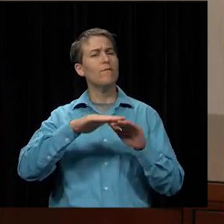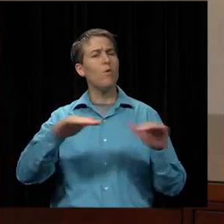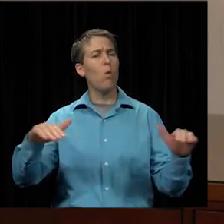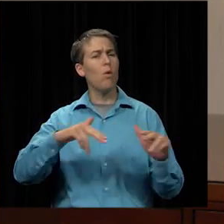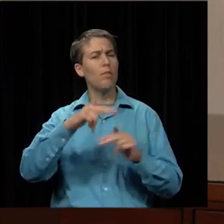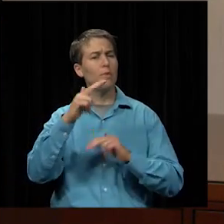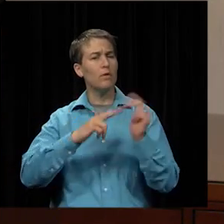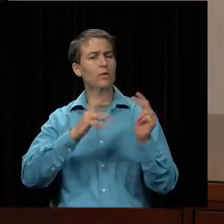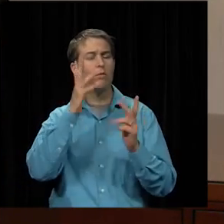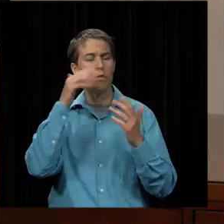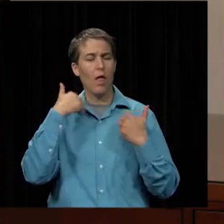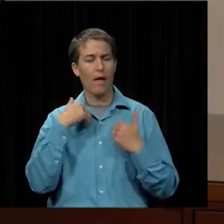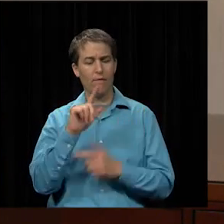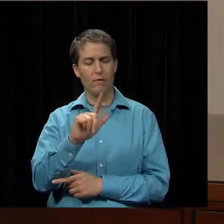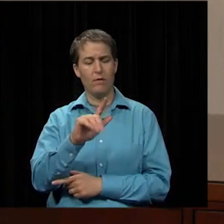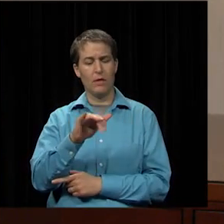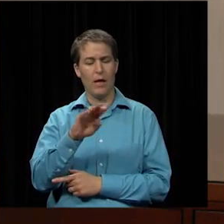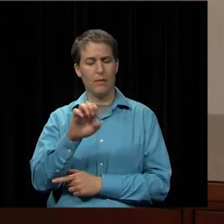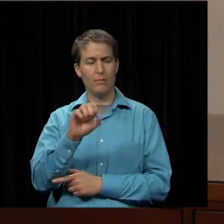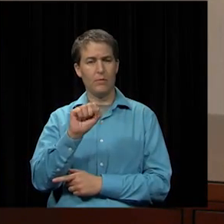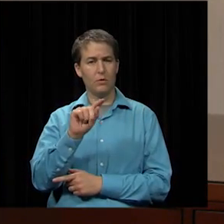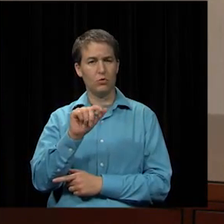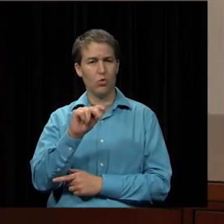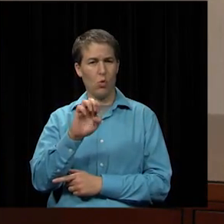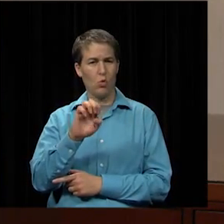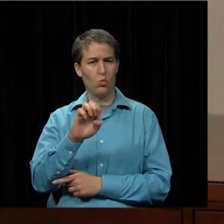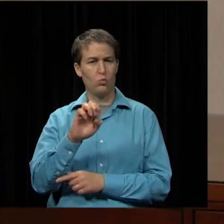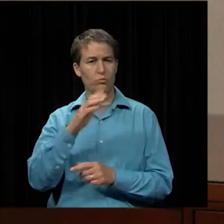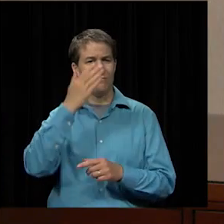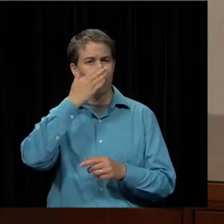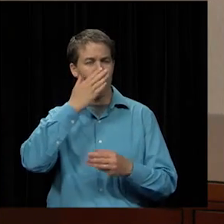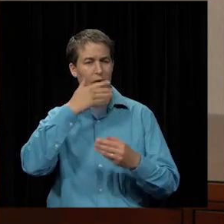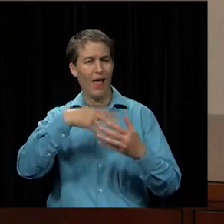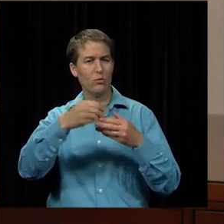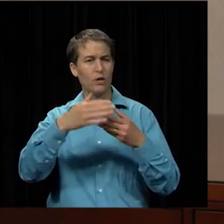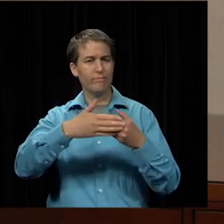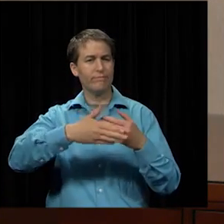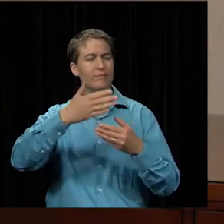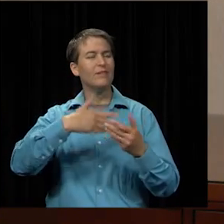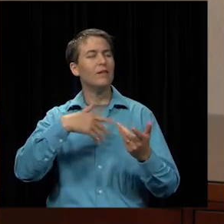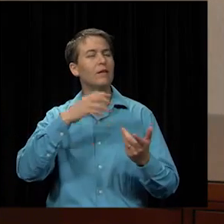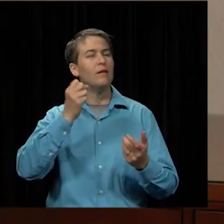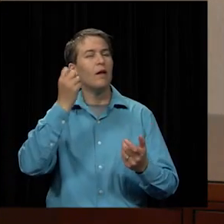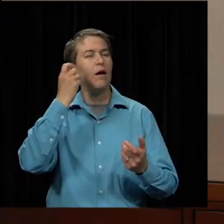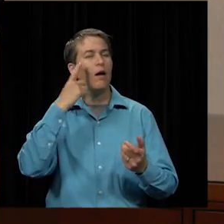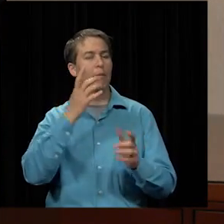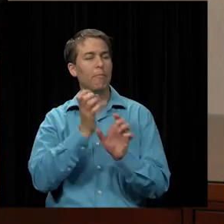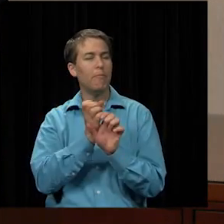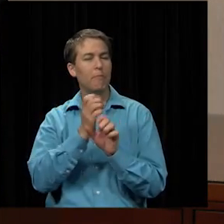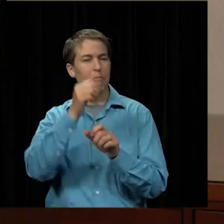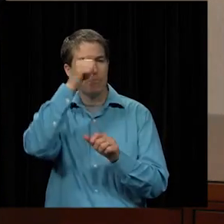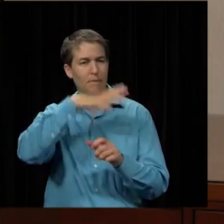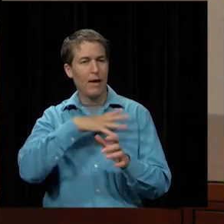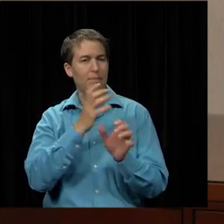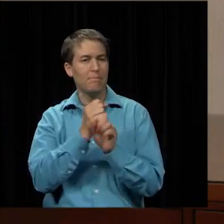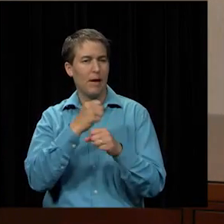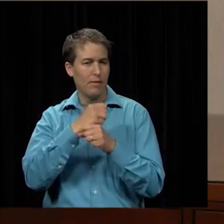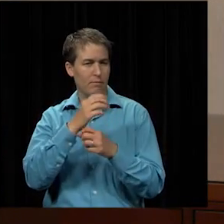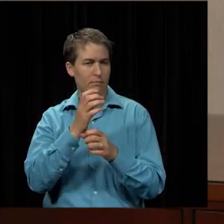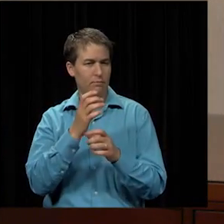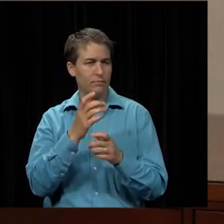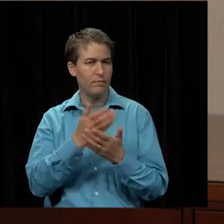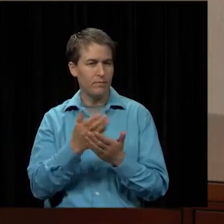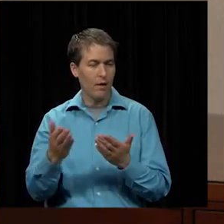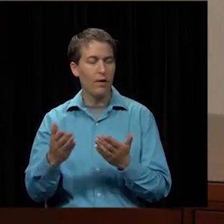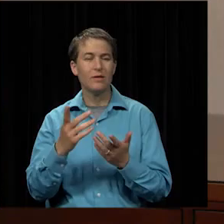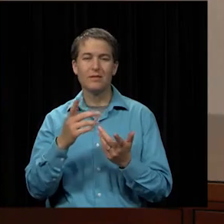designed to have a limestone veneer on it these are man-made products that are options to that limestone it was